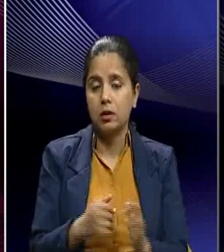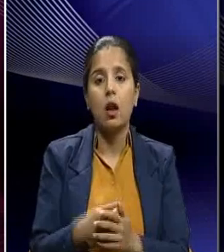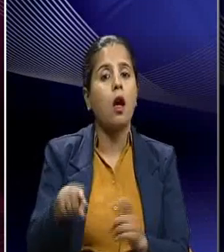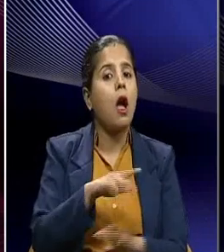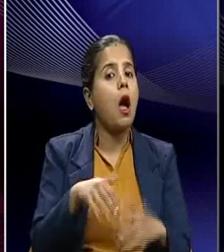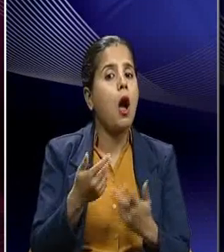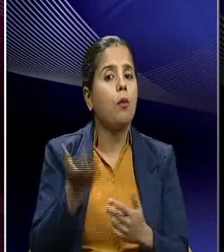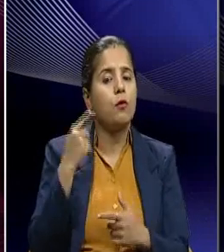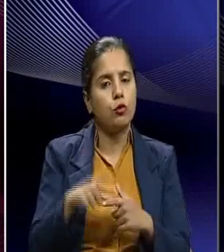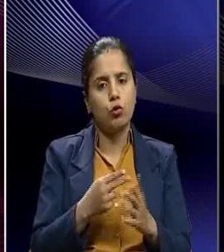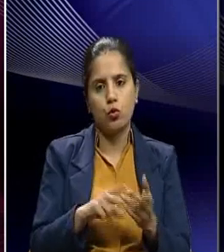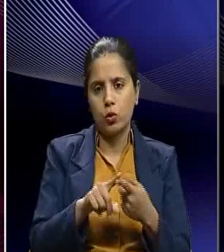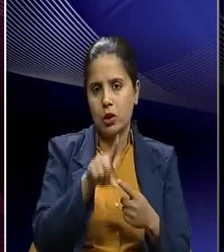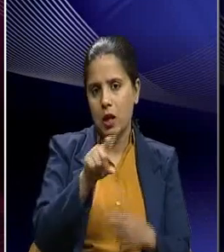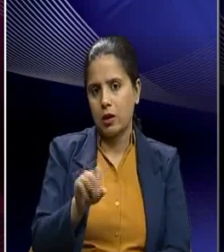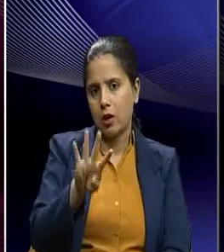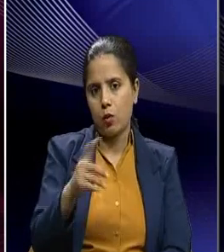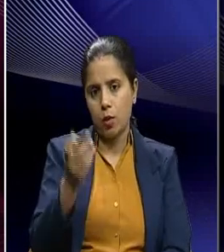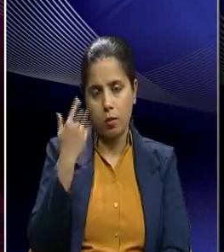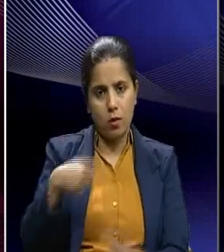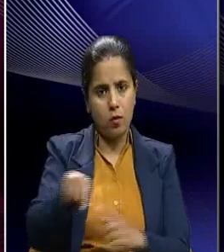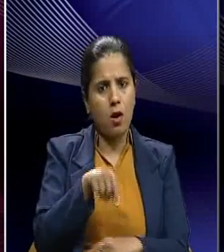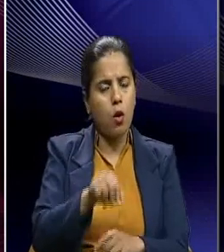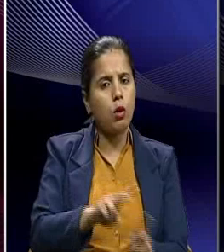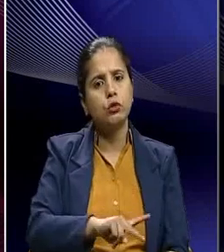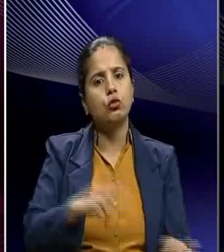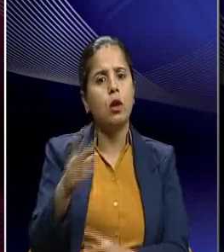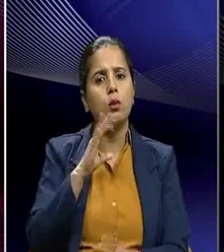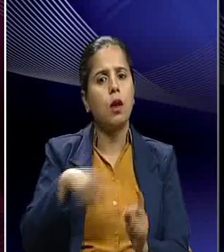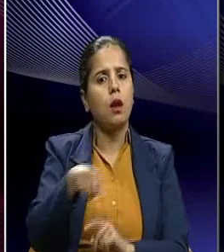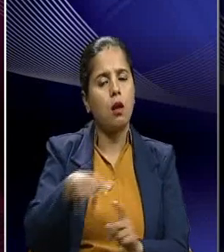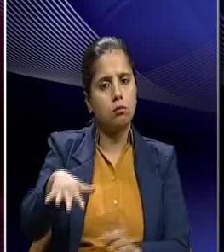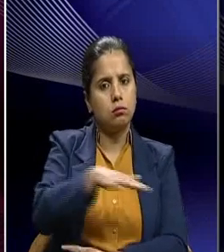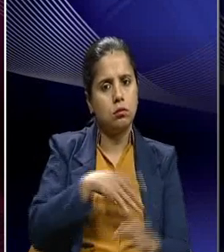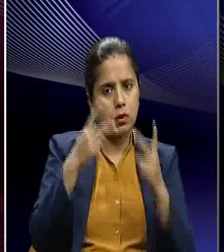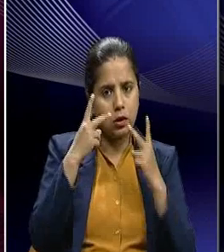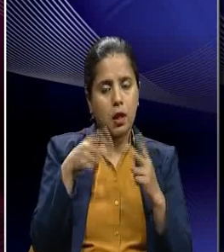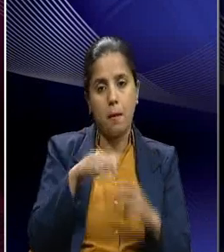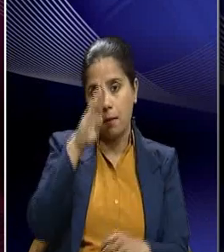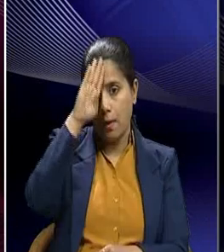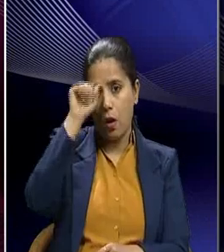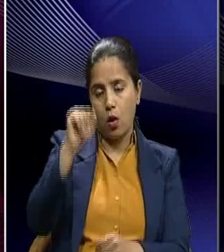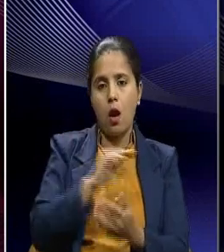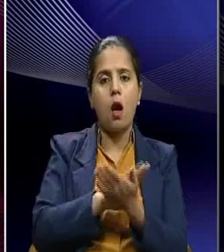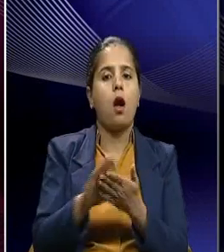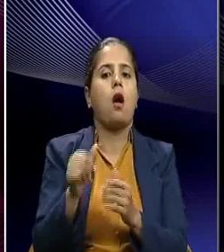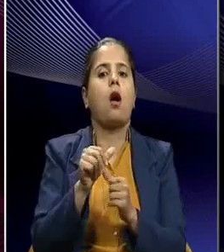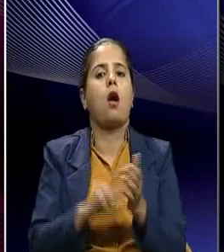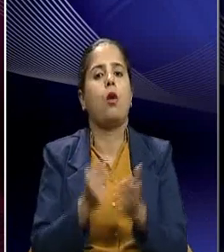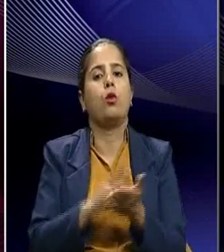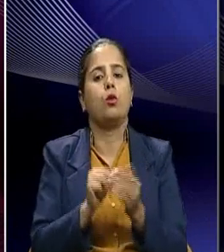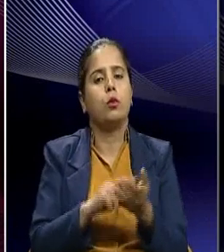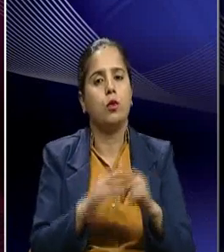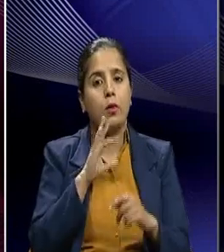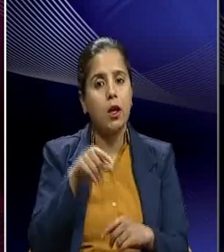how in June 1947 with the transfer of power looming on the horizon and Maharaja Hanwant Singh, he ascended the throne of